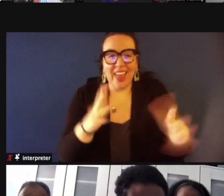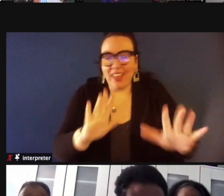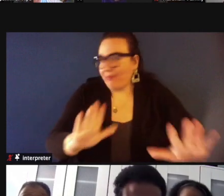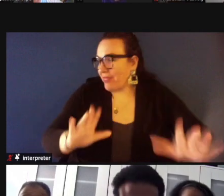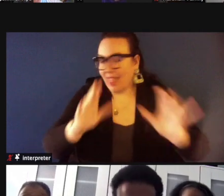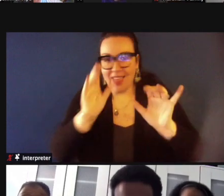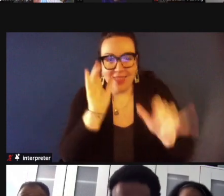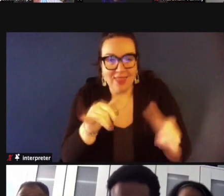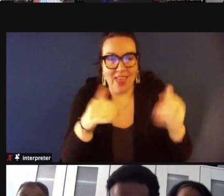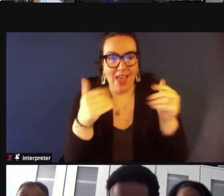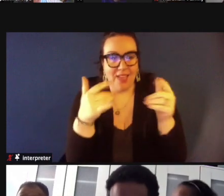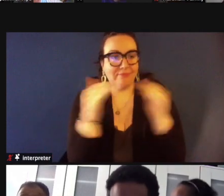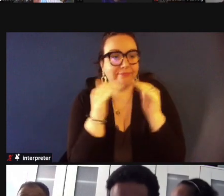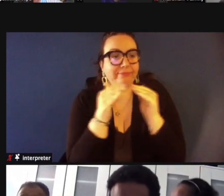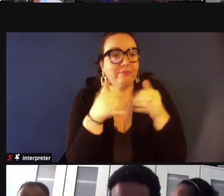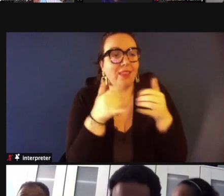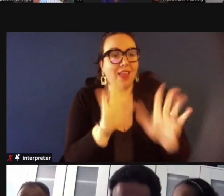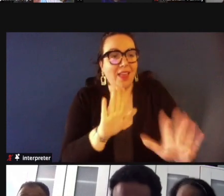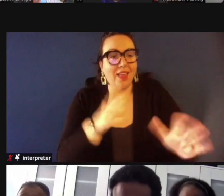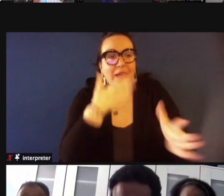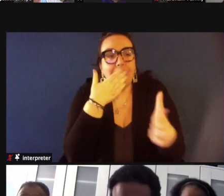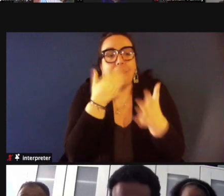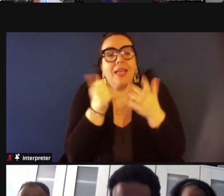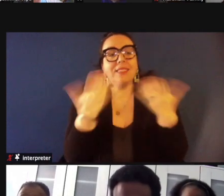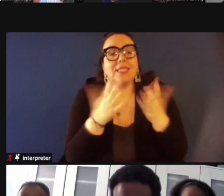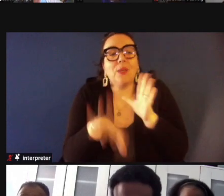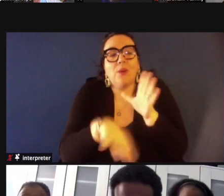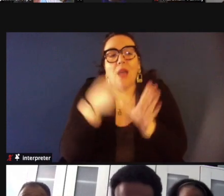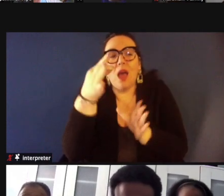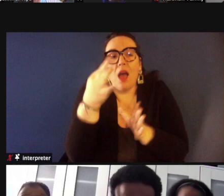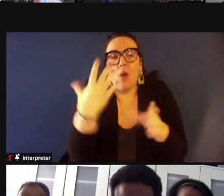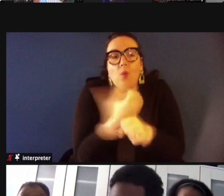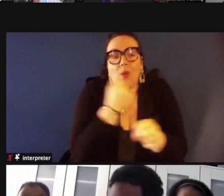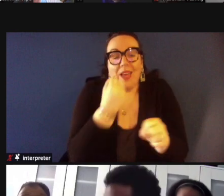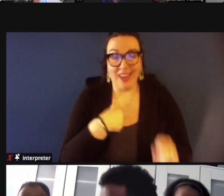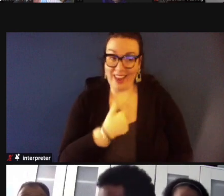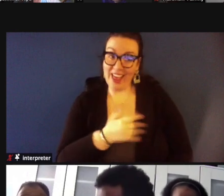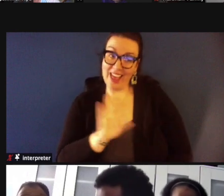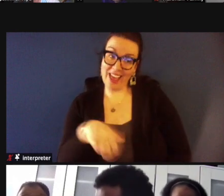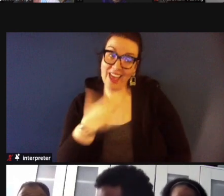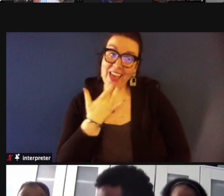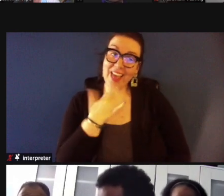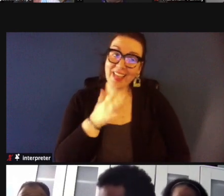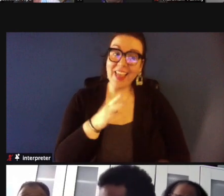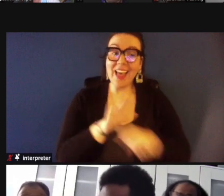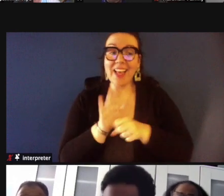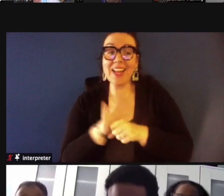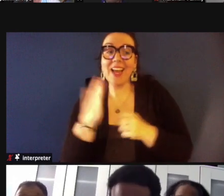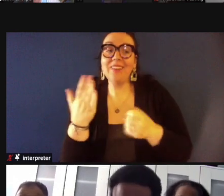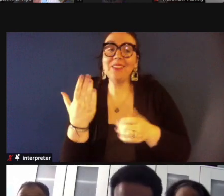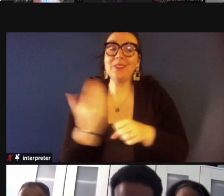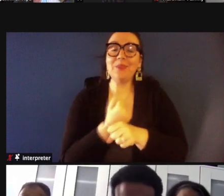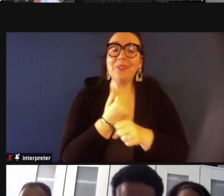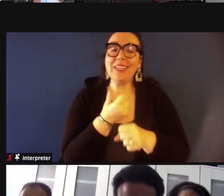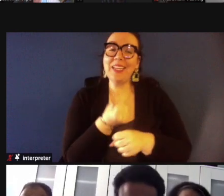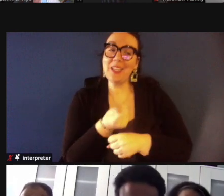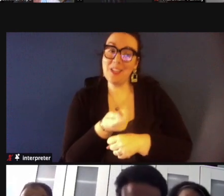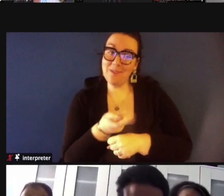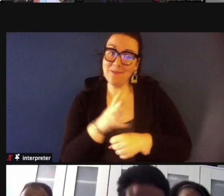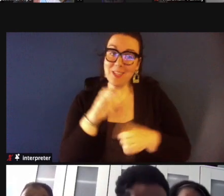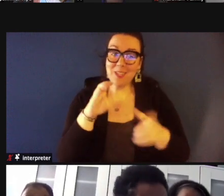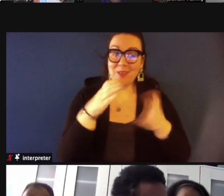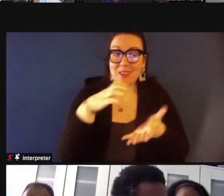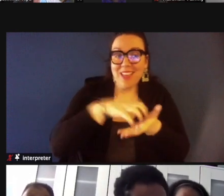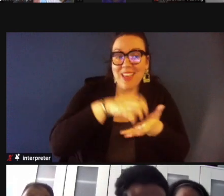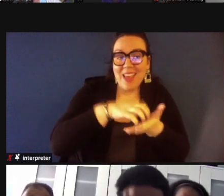award the greatest thing you could win in the raffle um i've been lucky enough to to win a couple of uh herb's cakes and